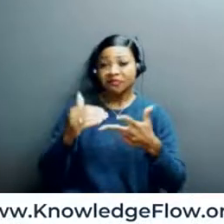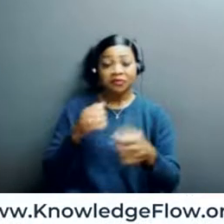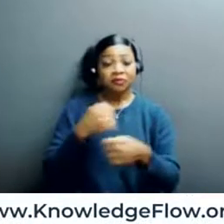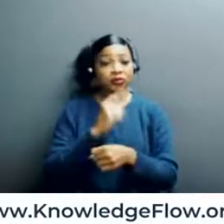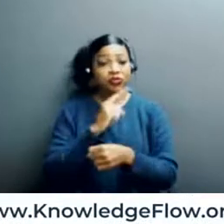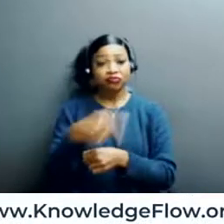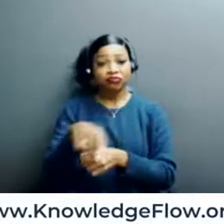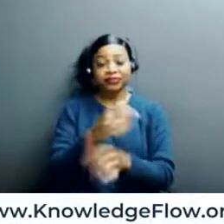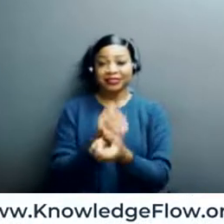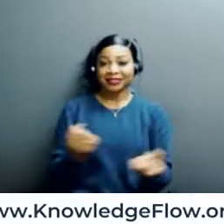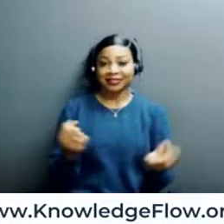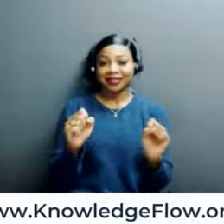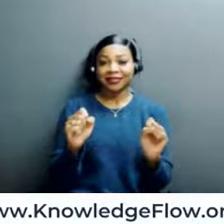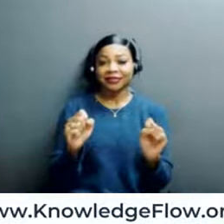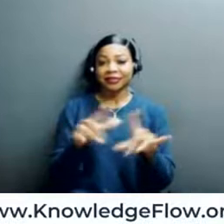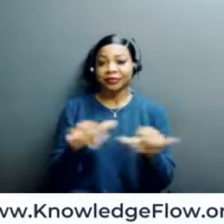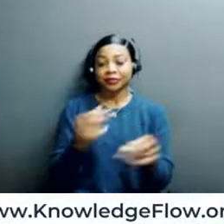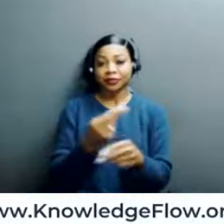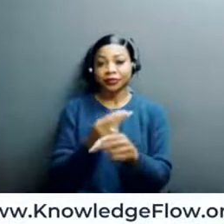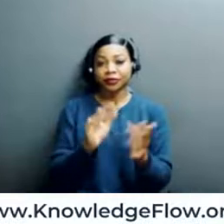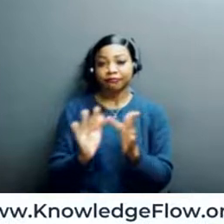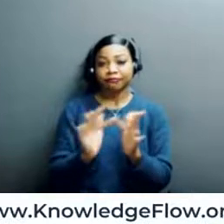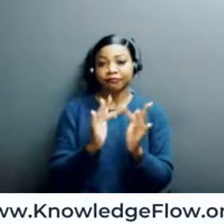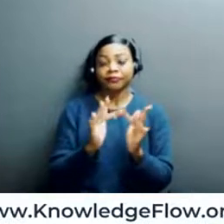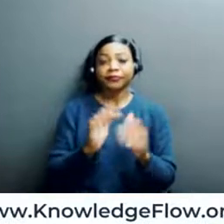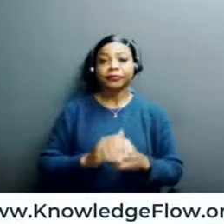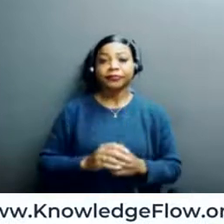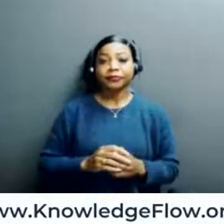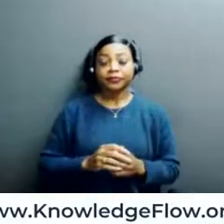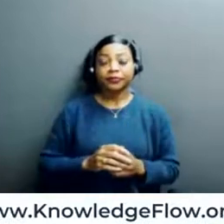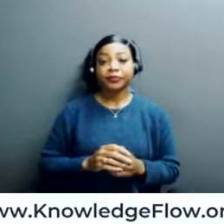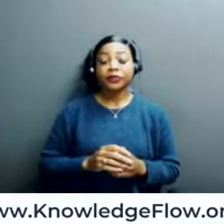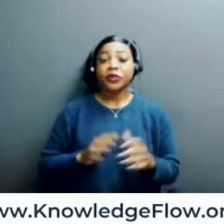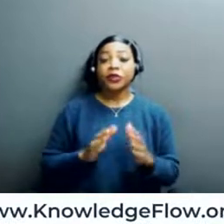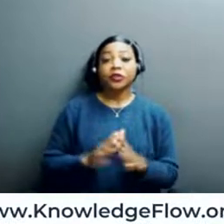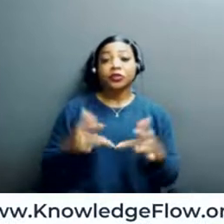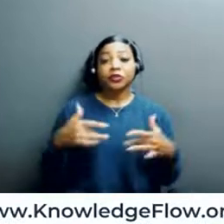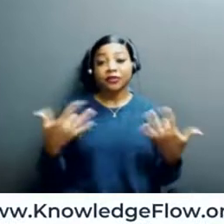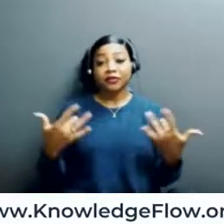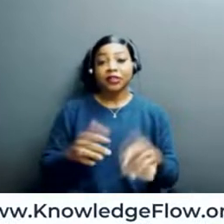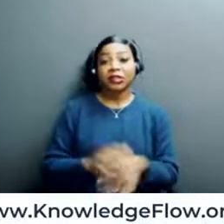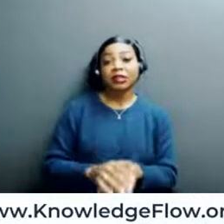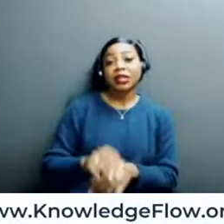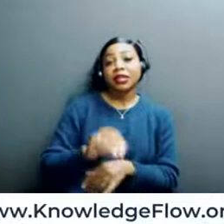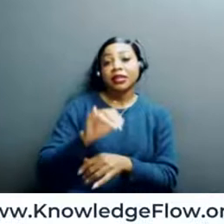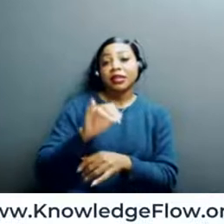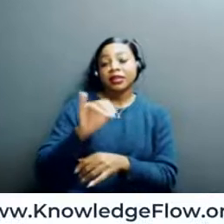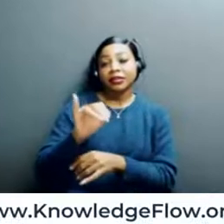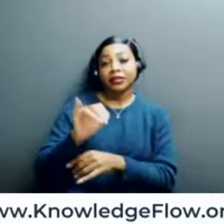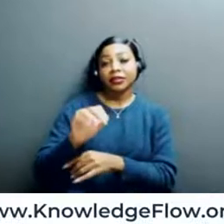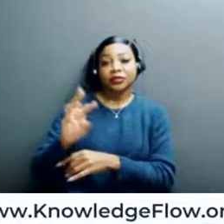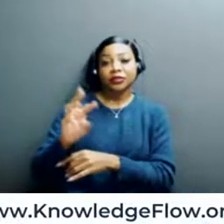you're online. So with regard to the event, International Women in Cyber Day Symposium, it was our fourth